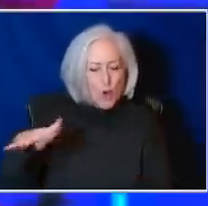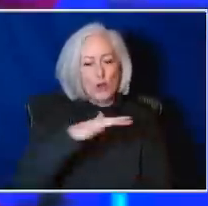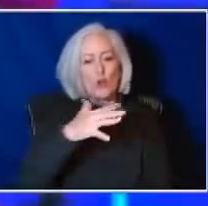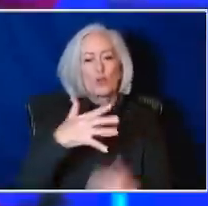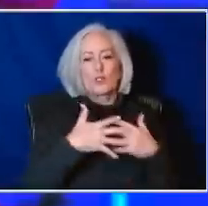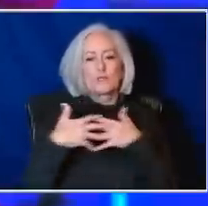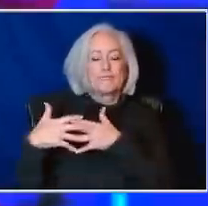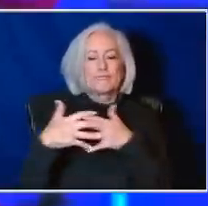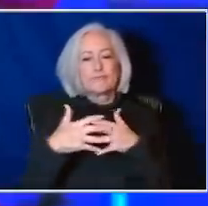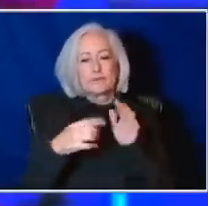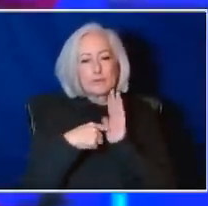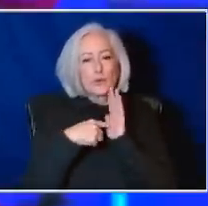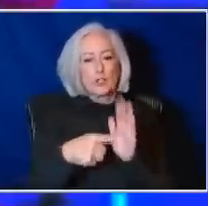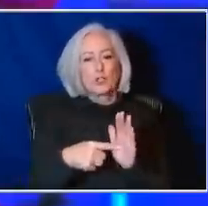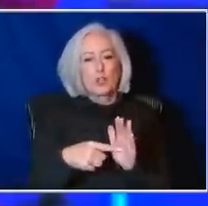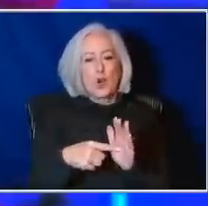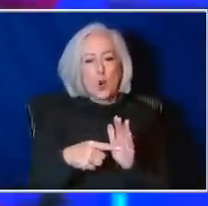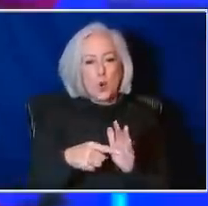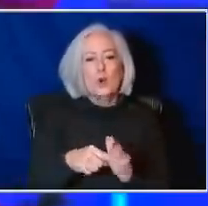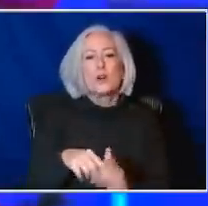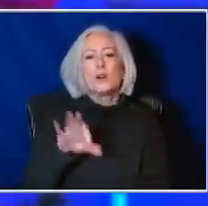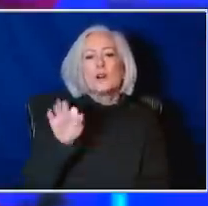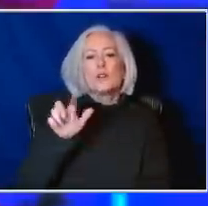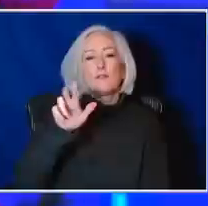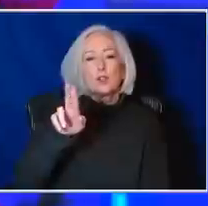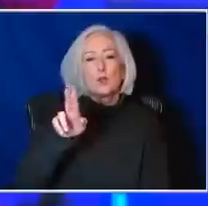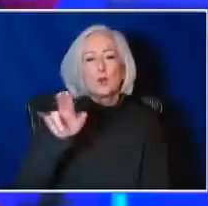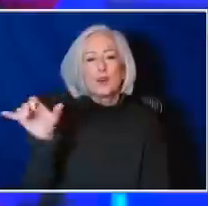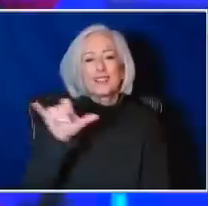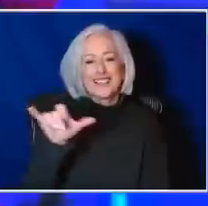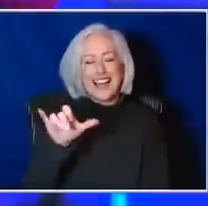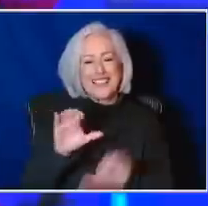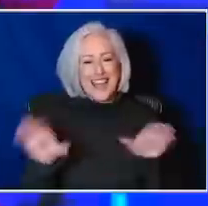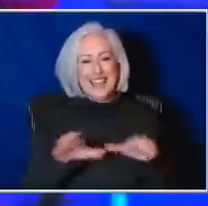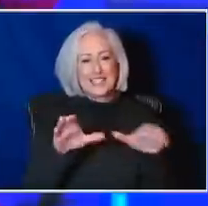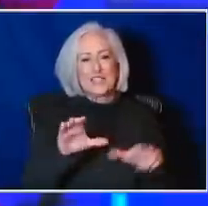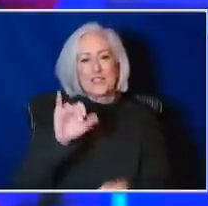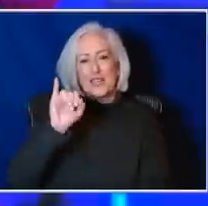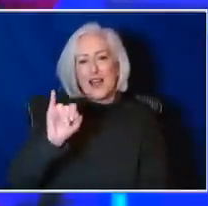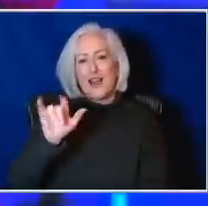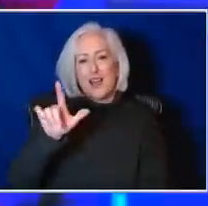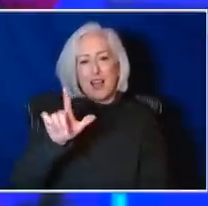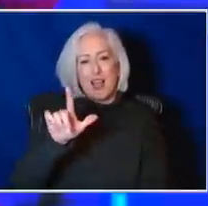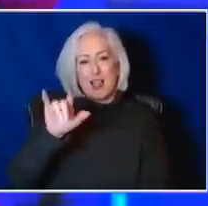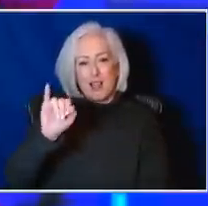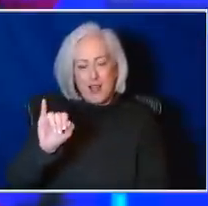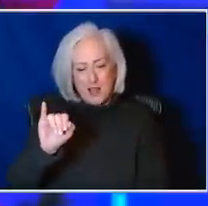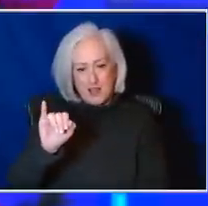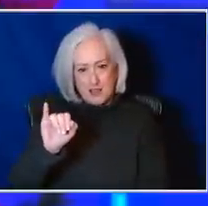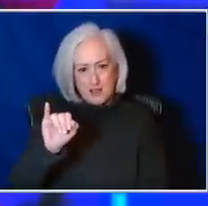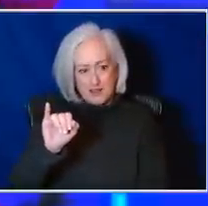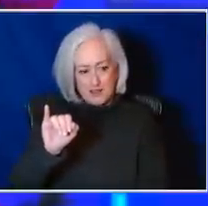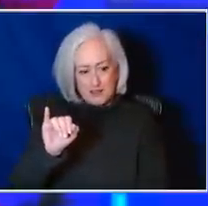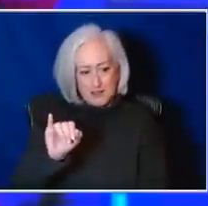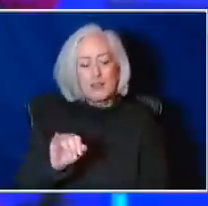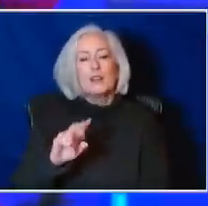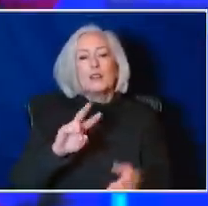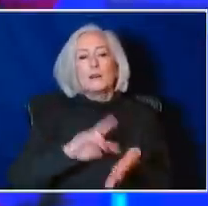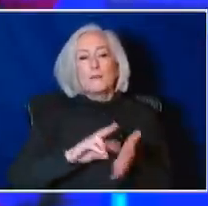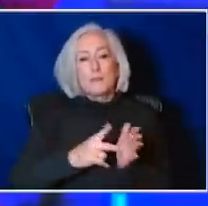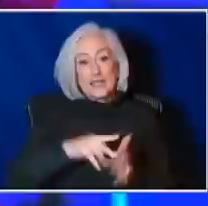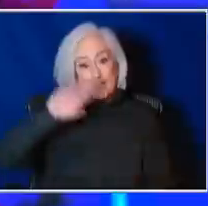influenza-like activity, ILI, influenza-like illness, which is defined again as fever